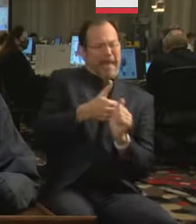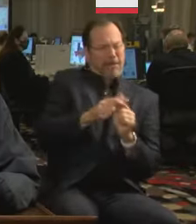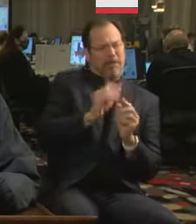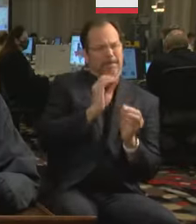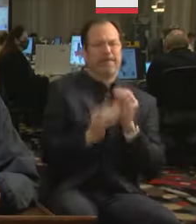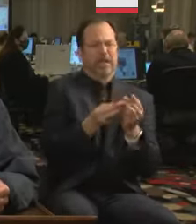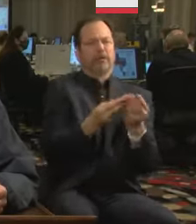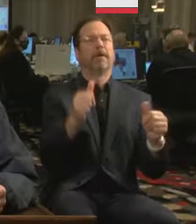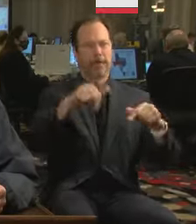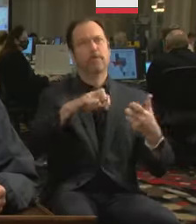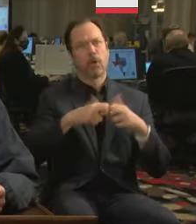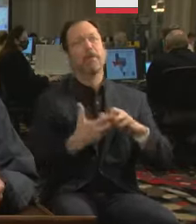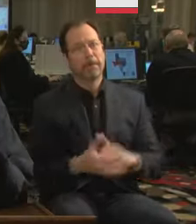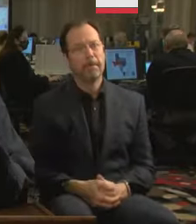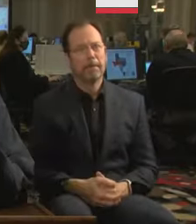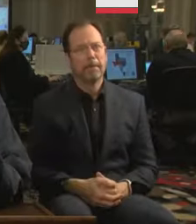this problem.